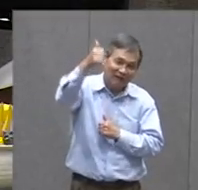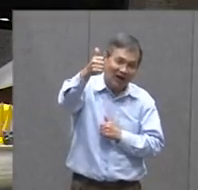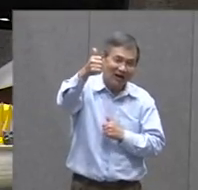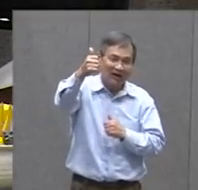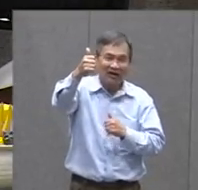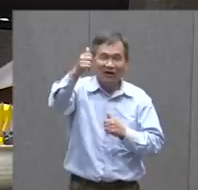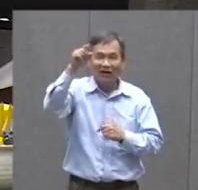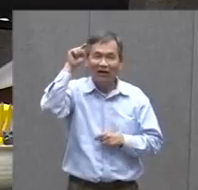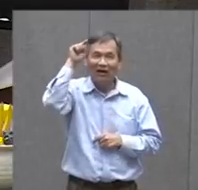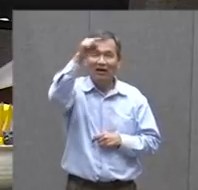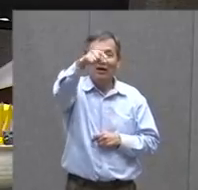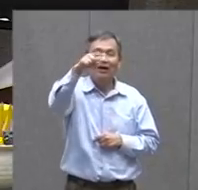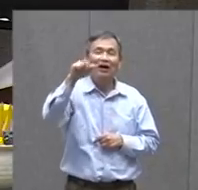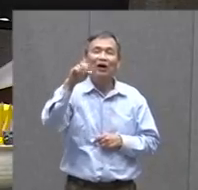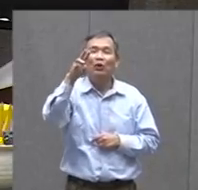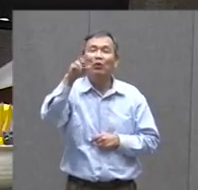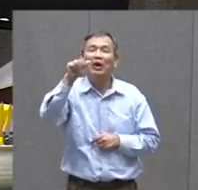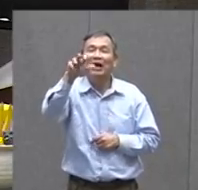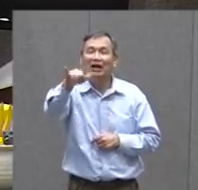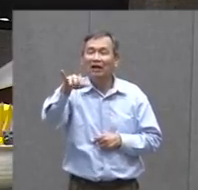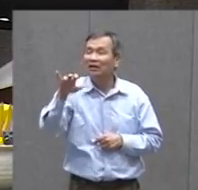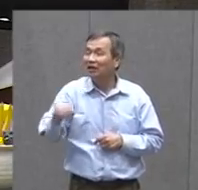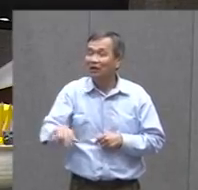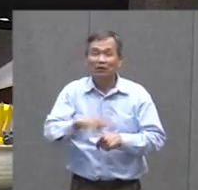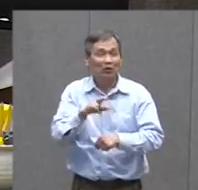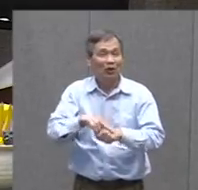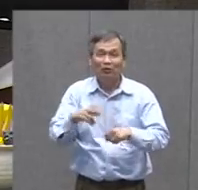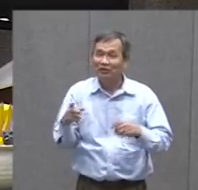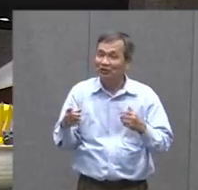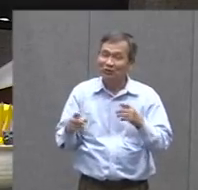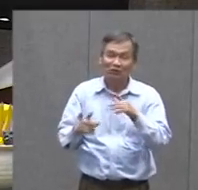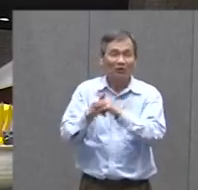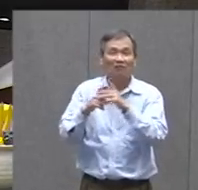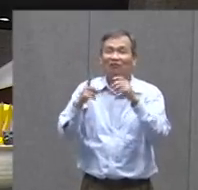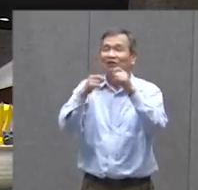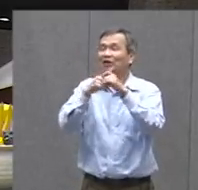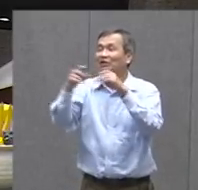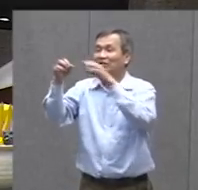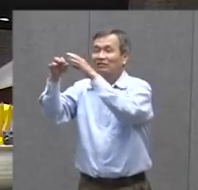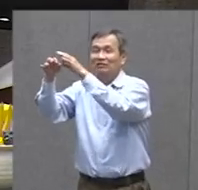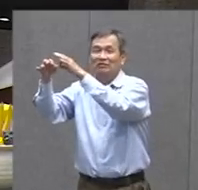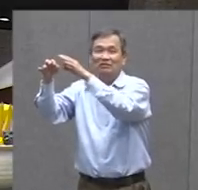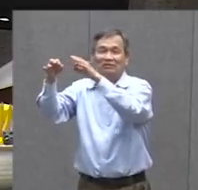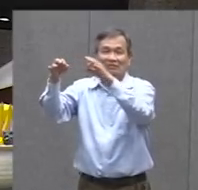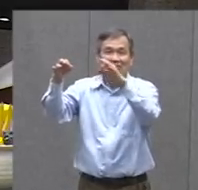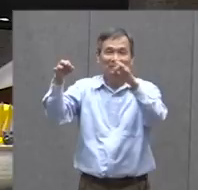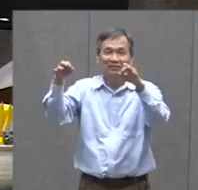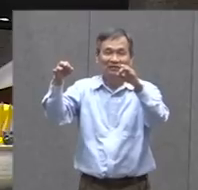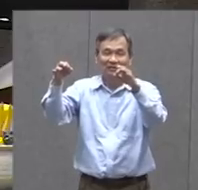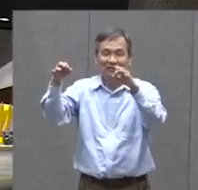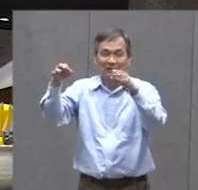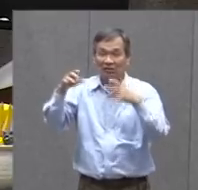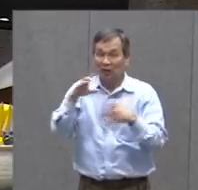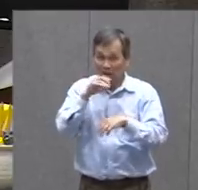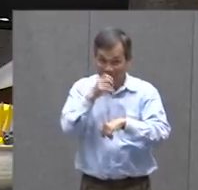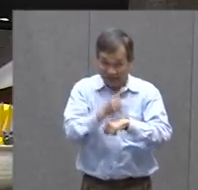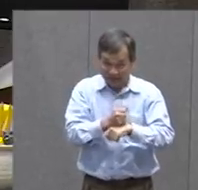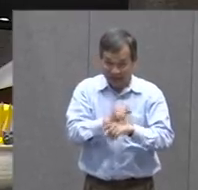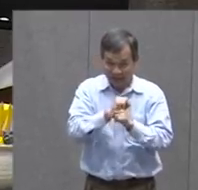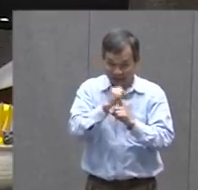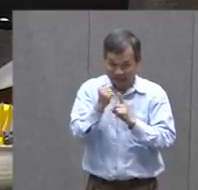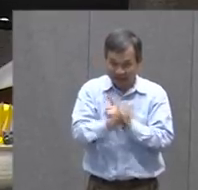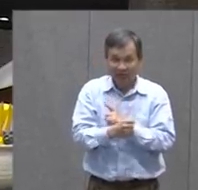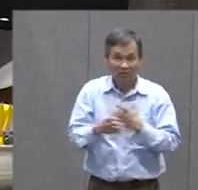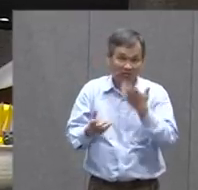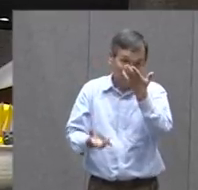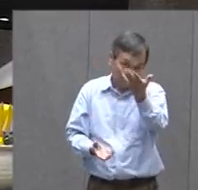Every Star Wars Movie So Maybe That Story Of What's Going To Happen In The Setting Up The Scene Of Your